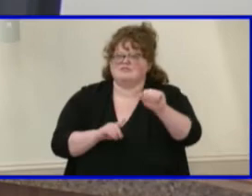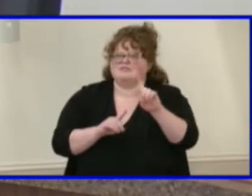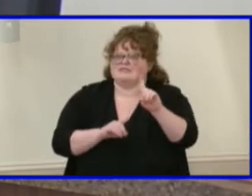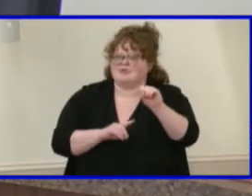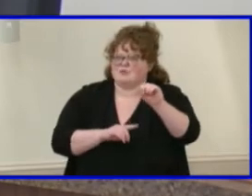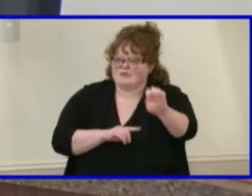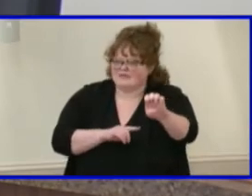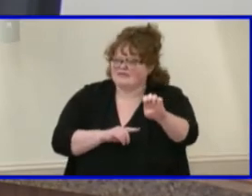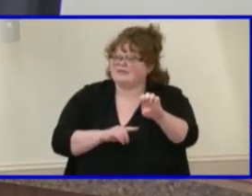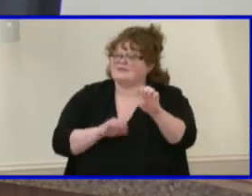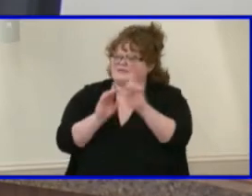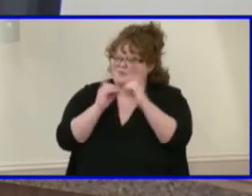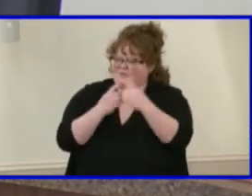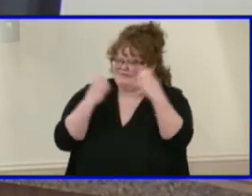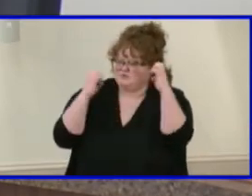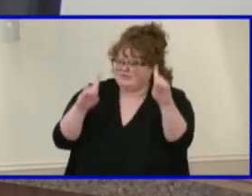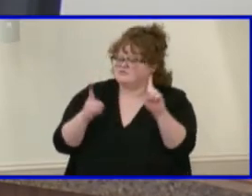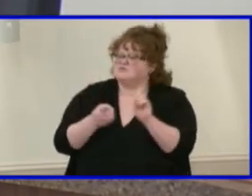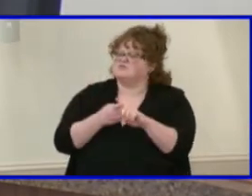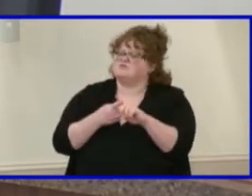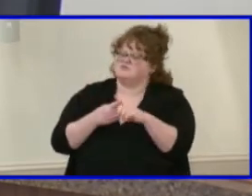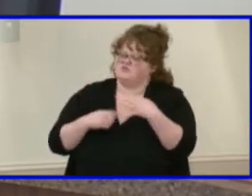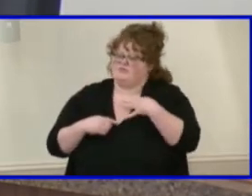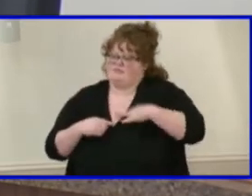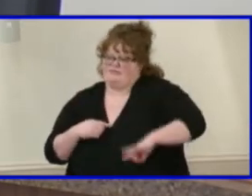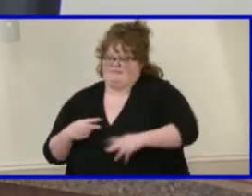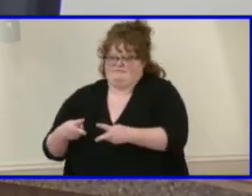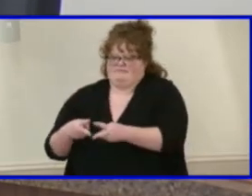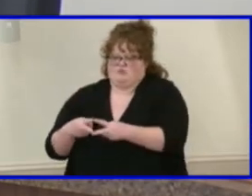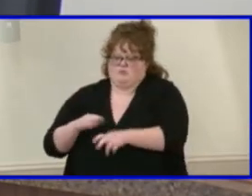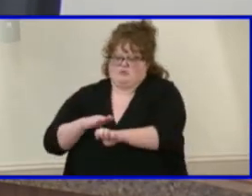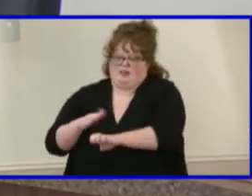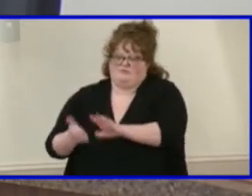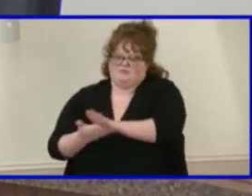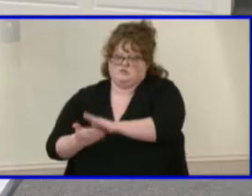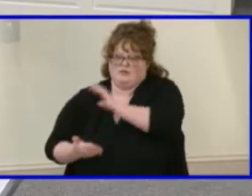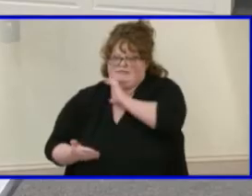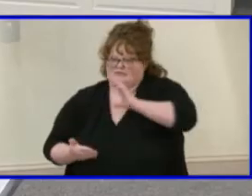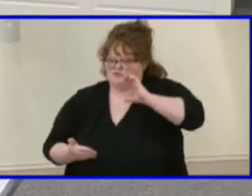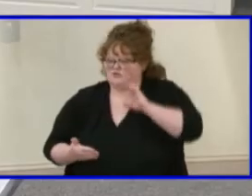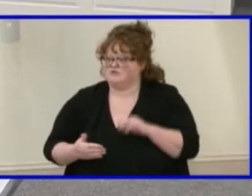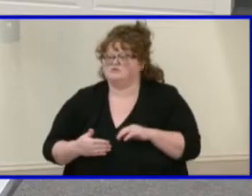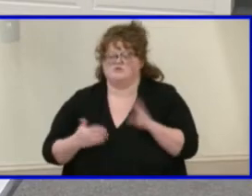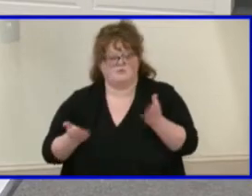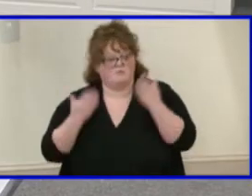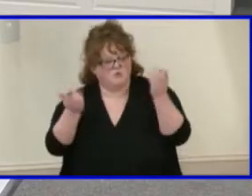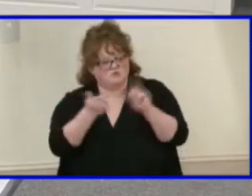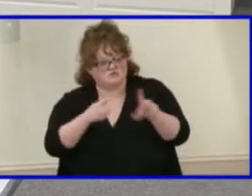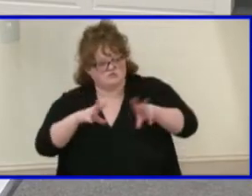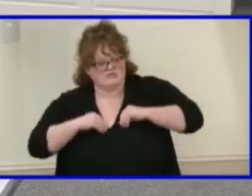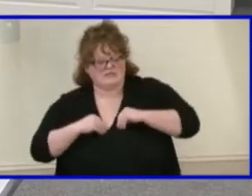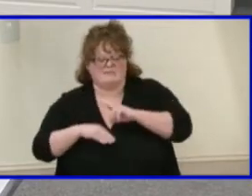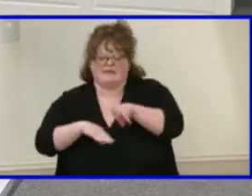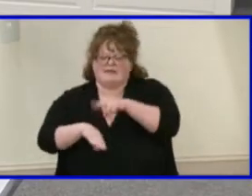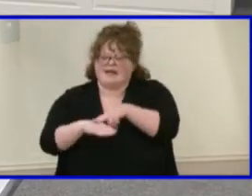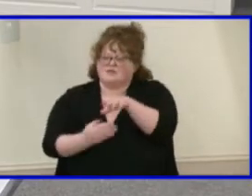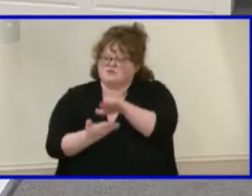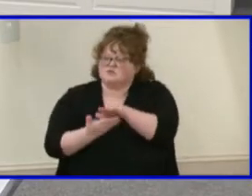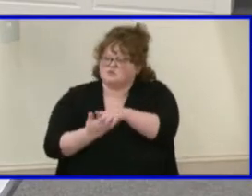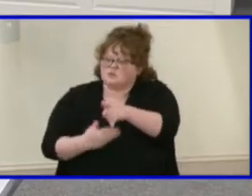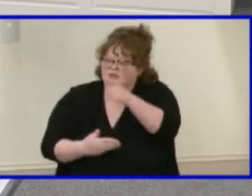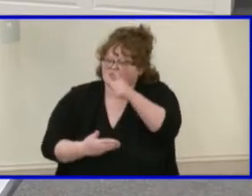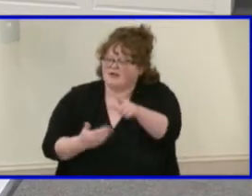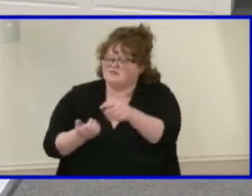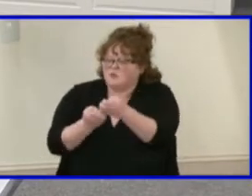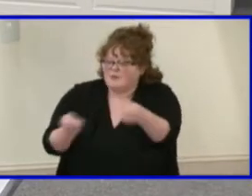to benefit Fair Oaks and Montrose Elementary cafeterias. Is there a motion to accept the National School Lunch Equipment Assistance